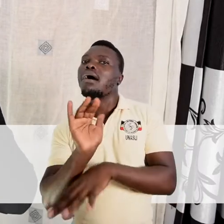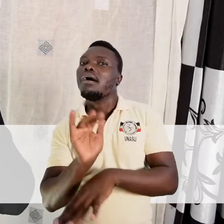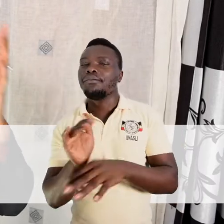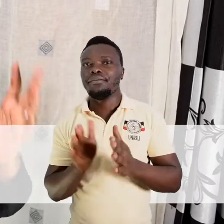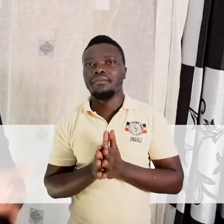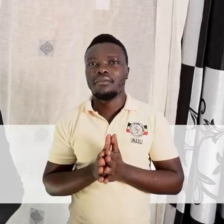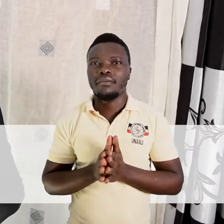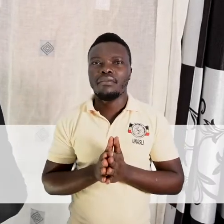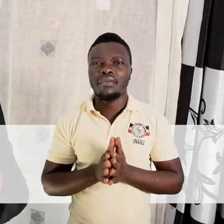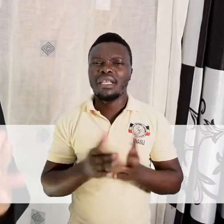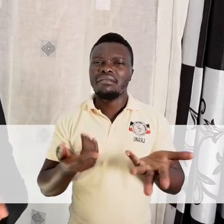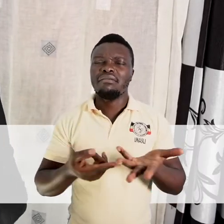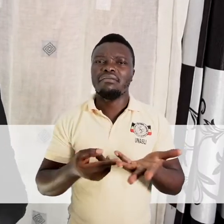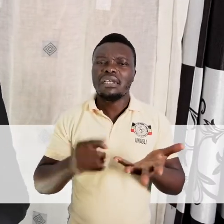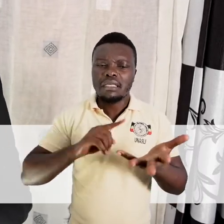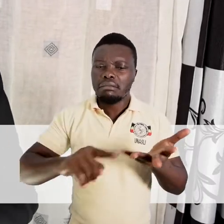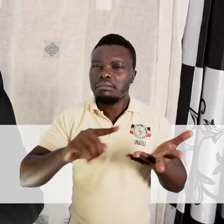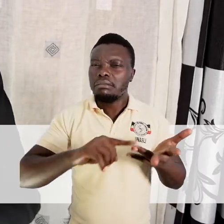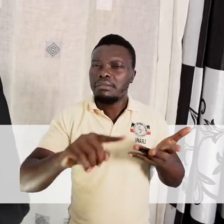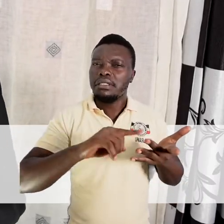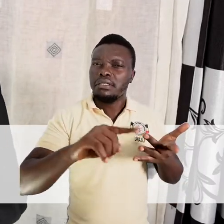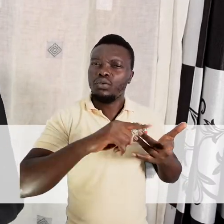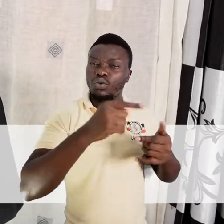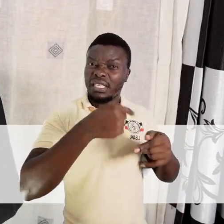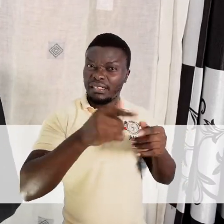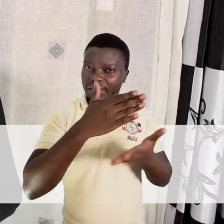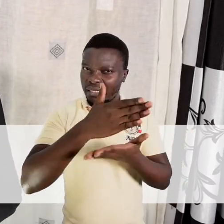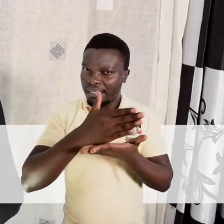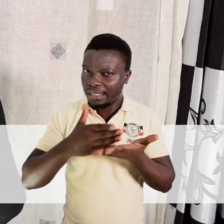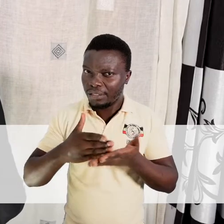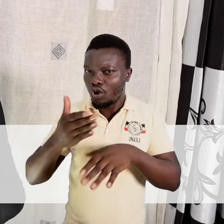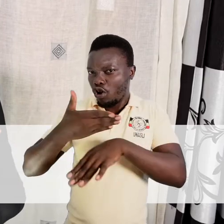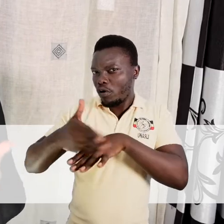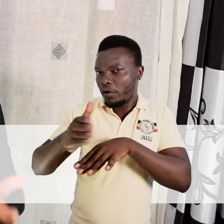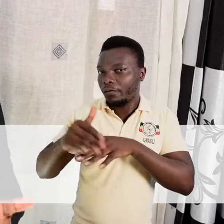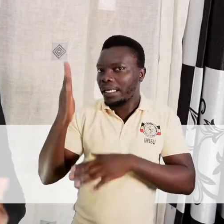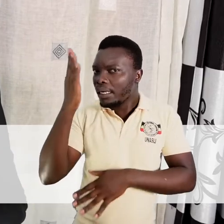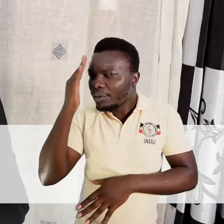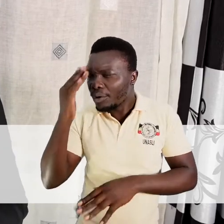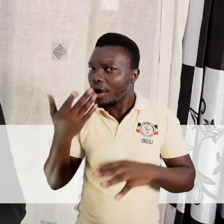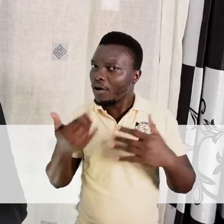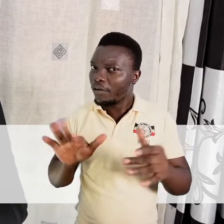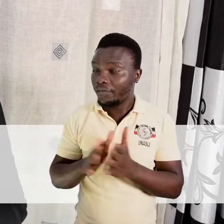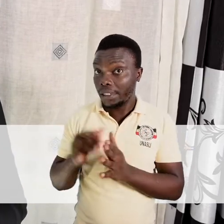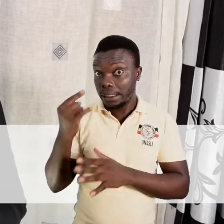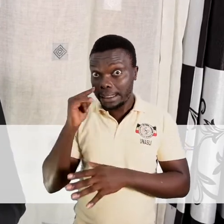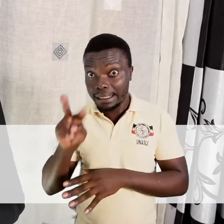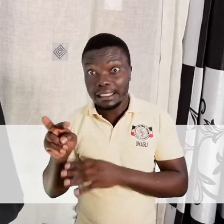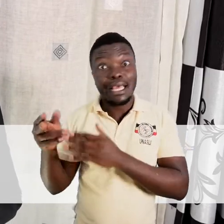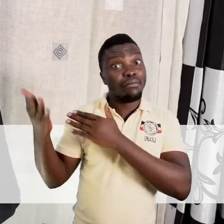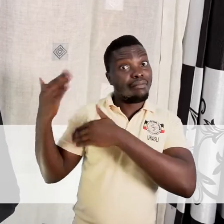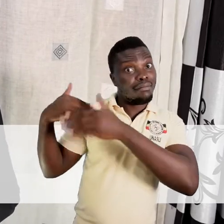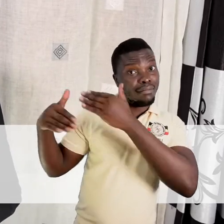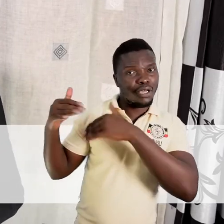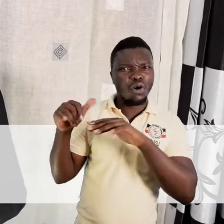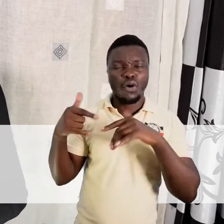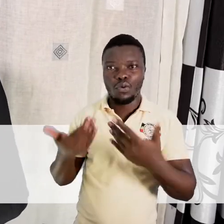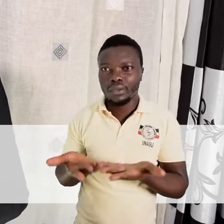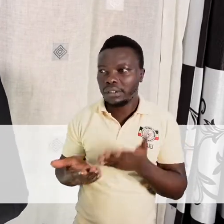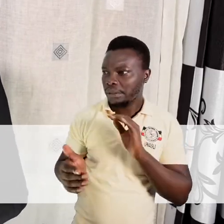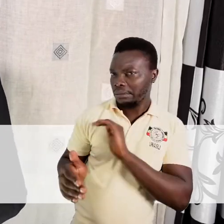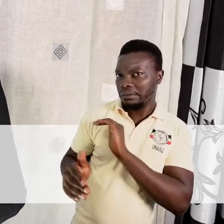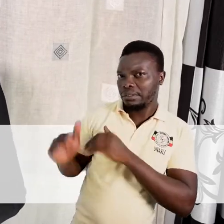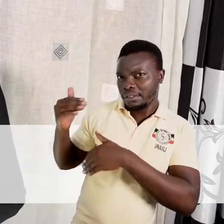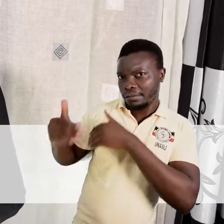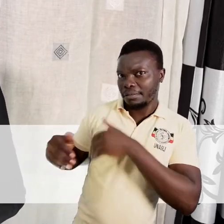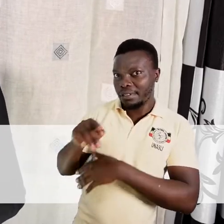out as many types of fish as you know or that you have seen before to the person that is